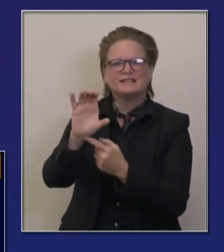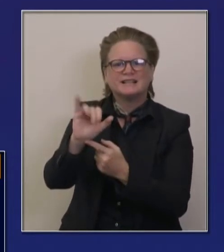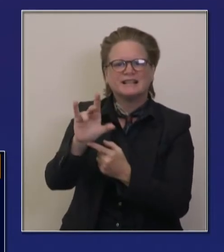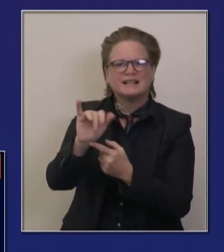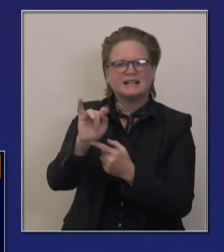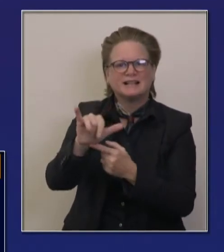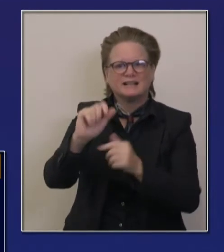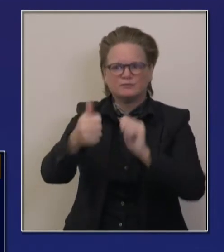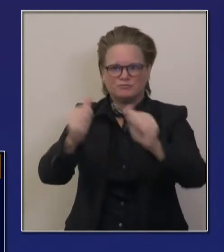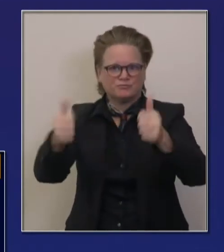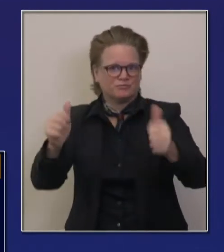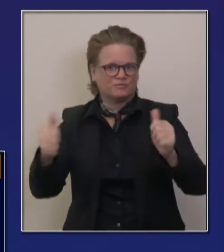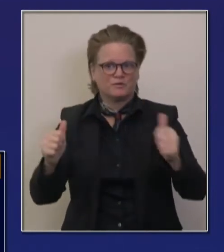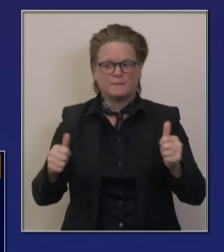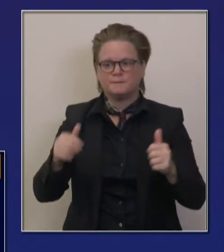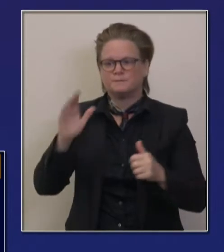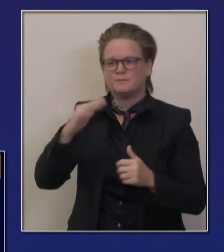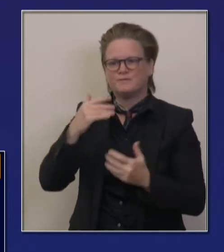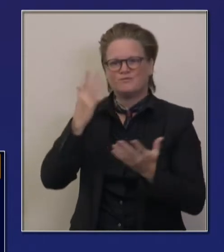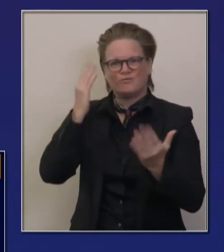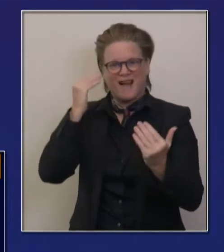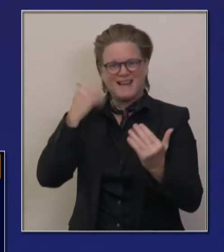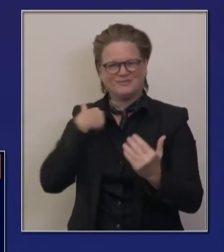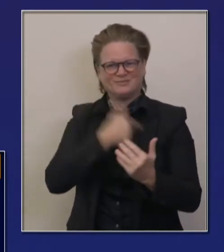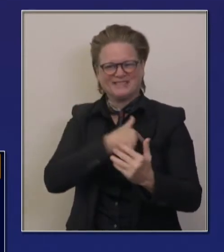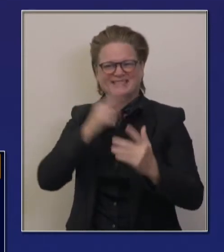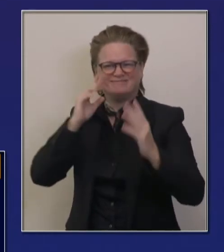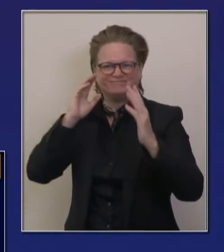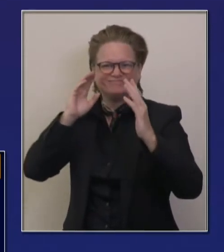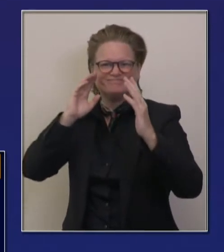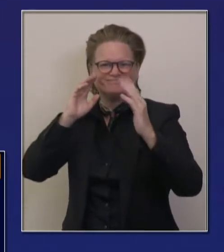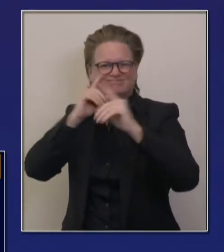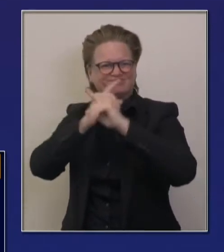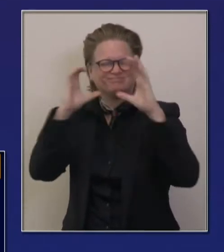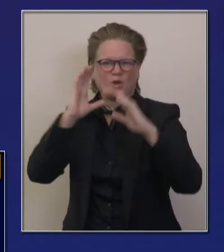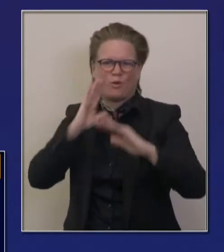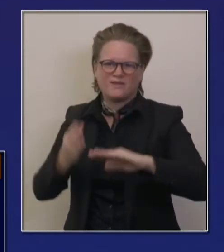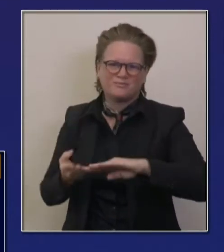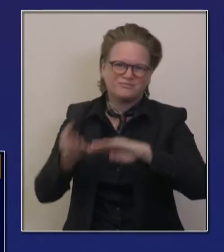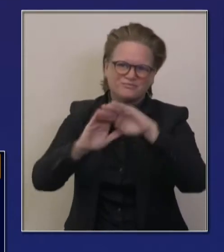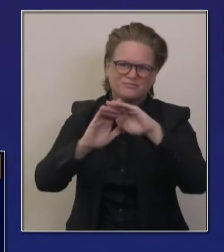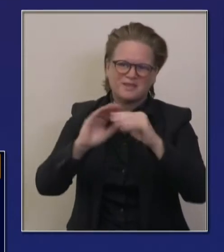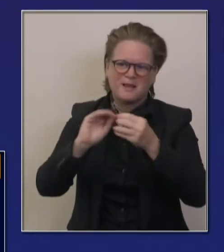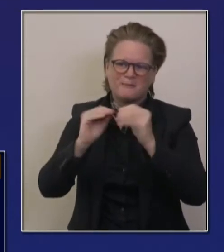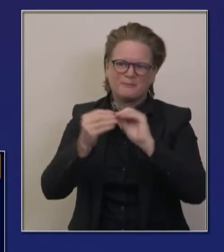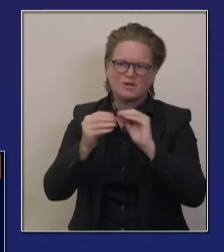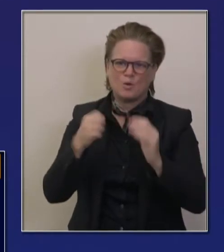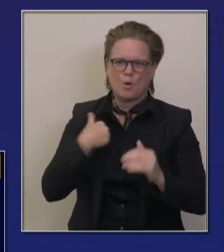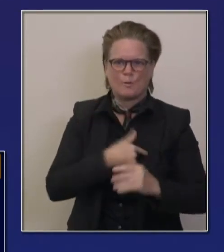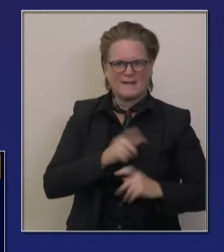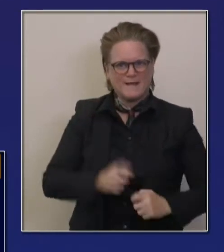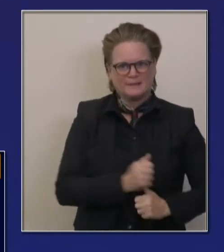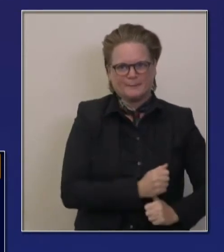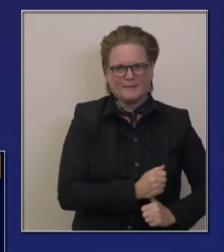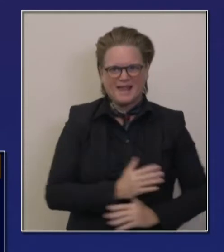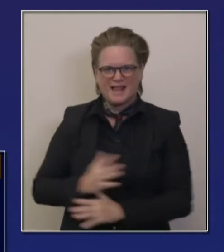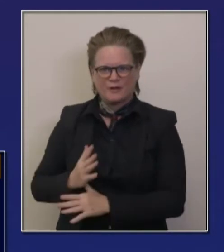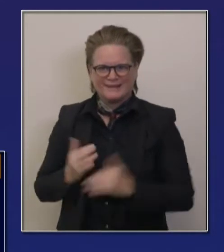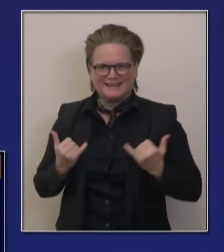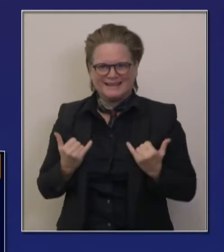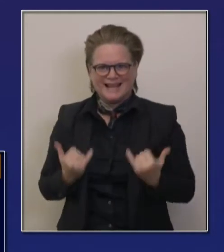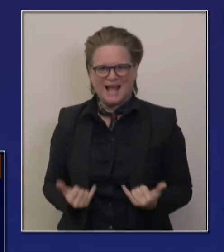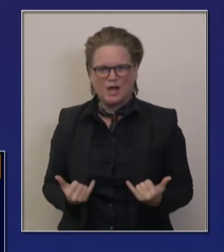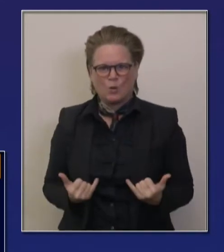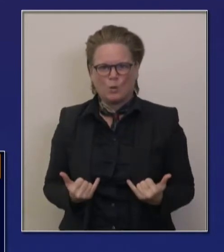increased surge. As it relates to additional requests, just so folks know, I've had a number of people ask, have you requested of the federal government staffing?